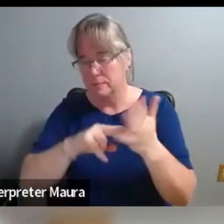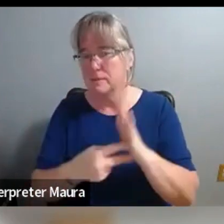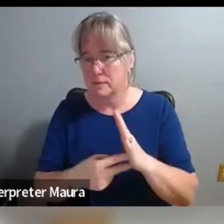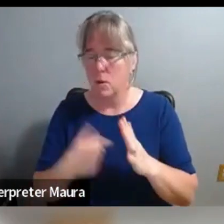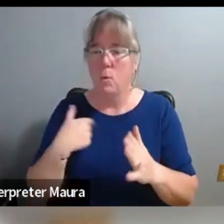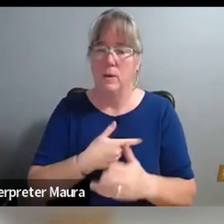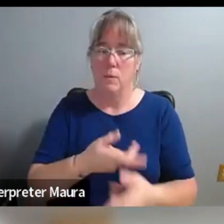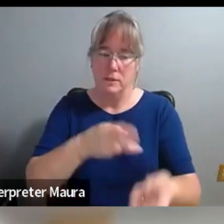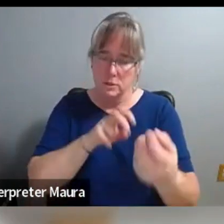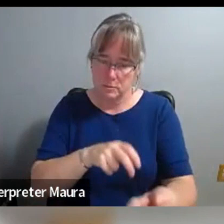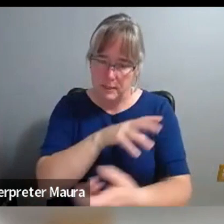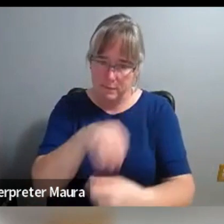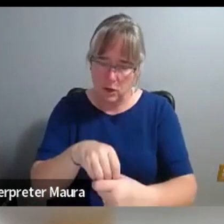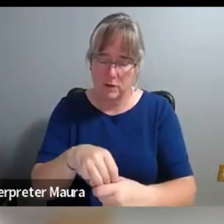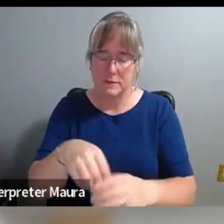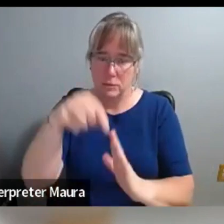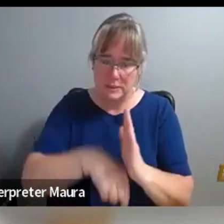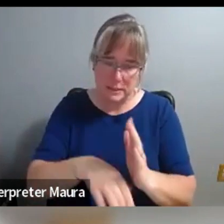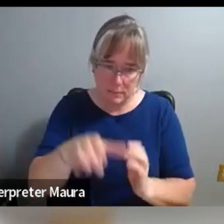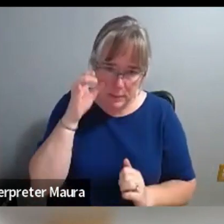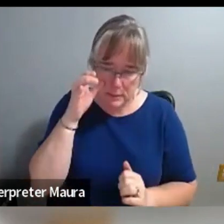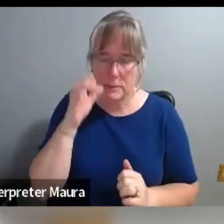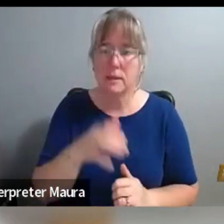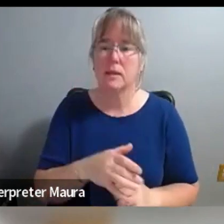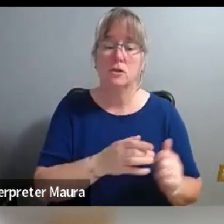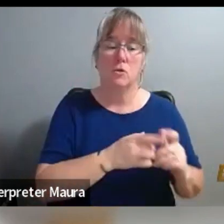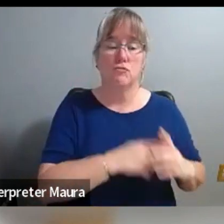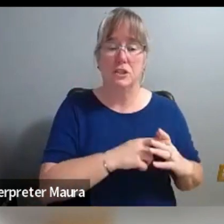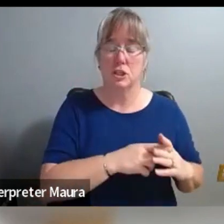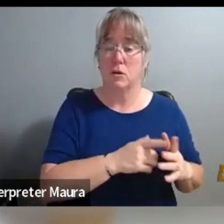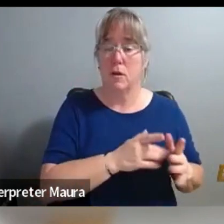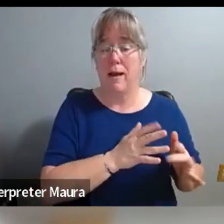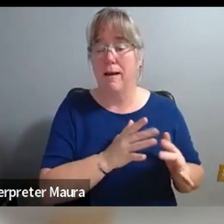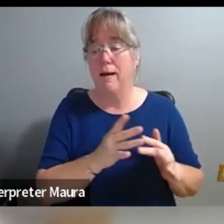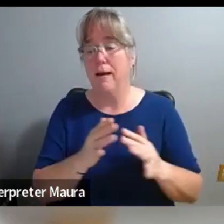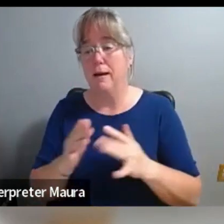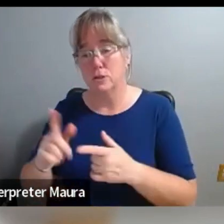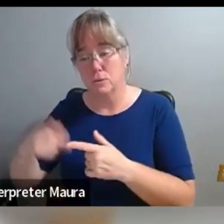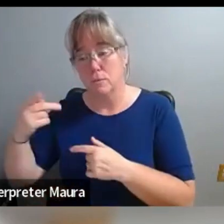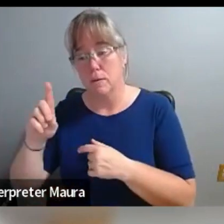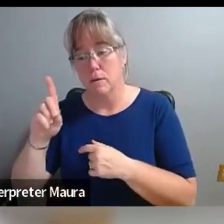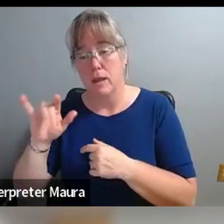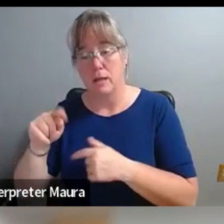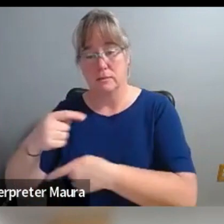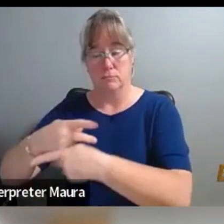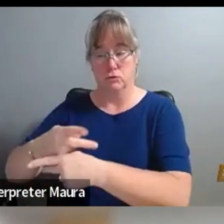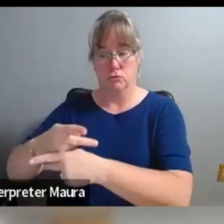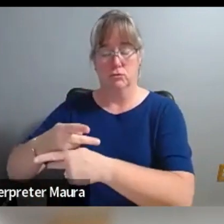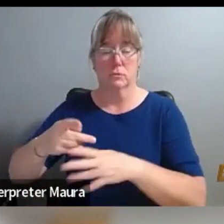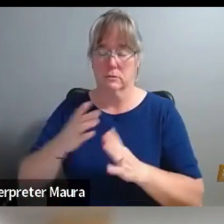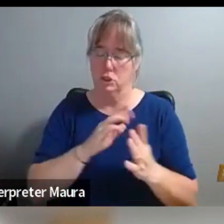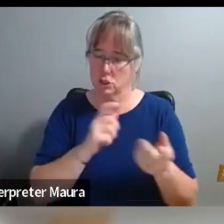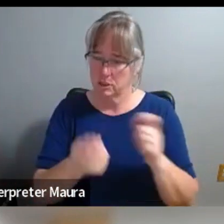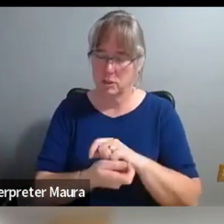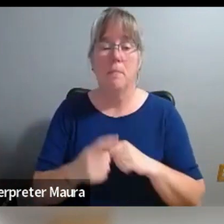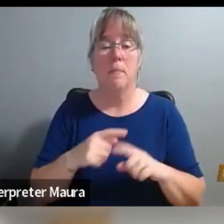listening and therefore change from sort of an original starting point to what you hear in the podcast. But one of the things we knew from